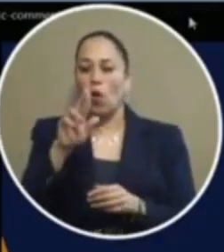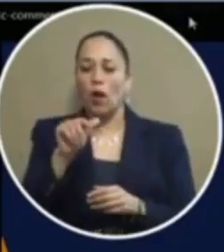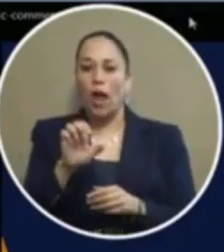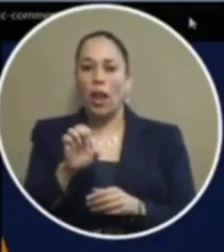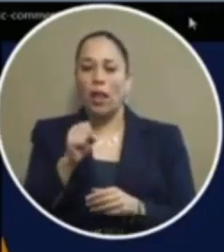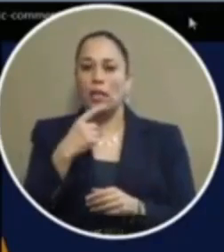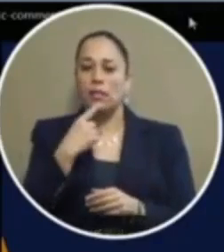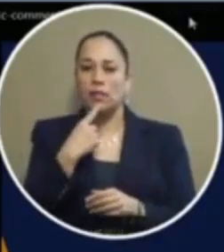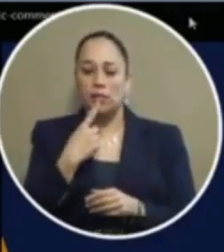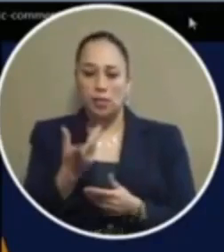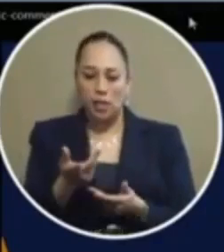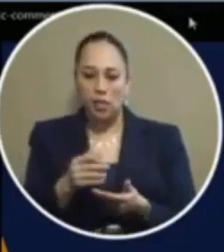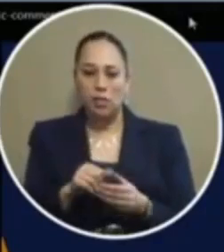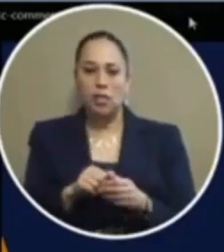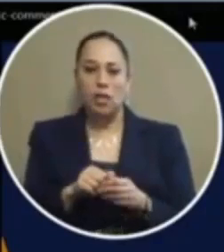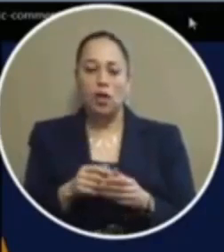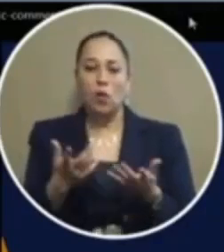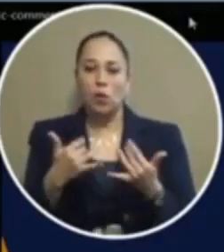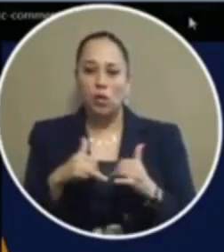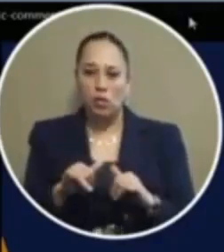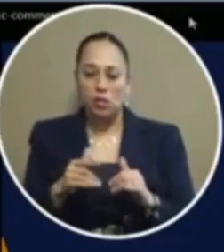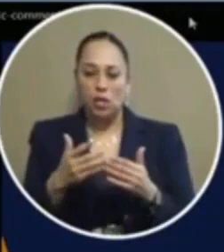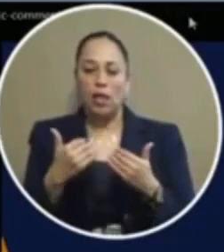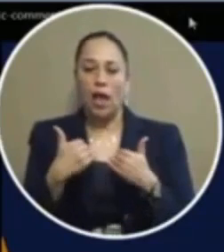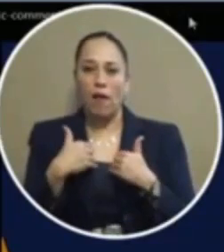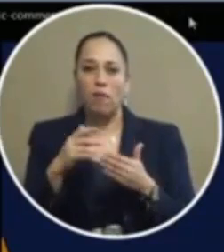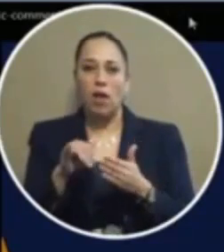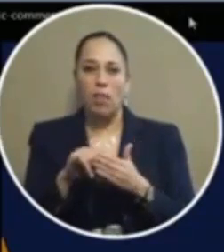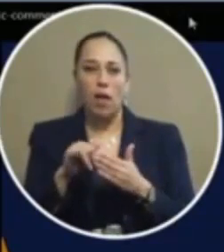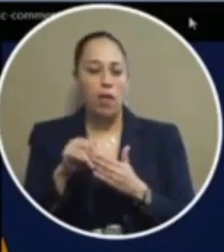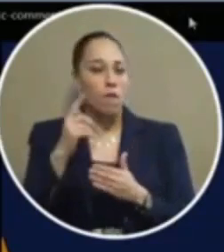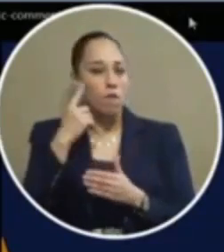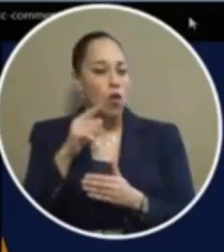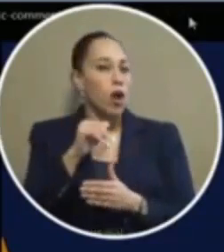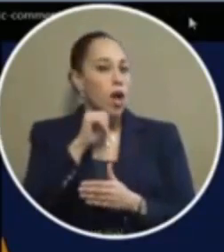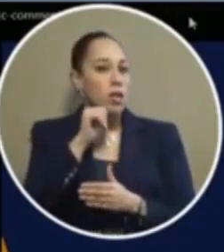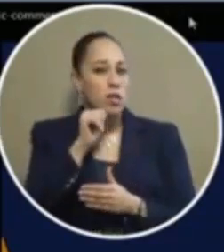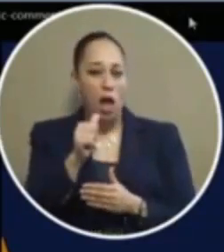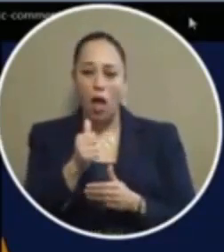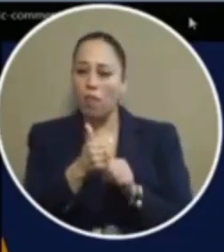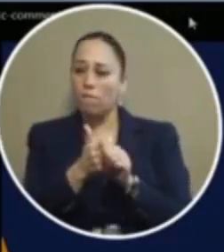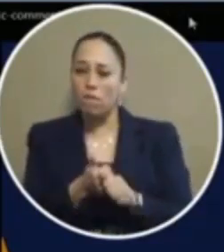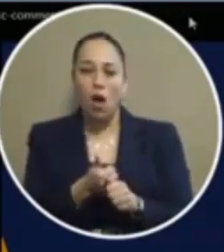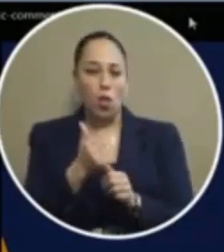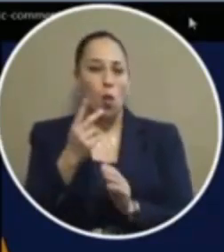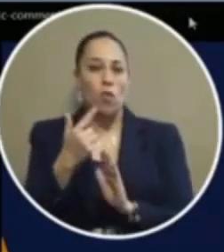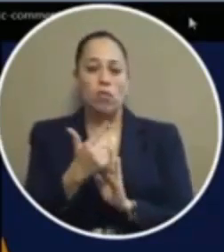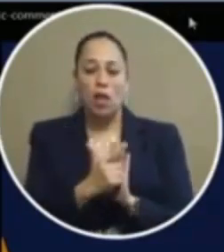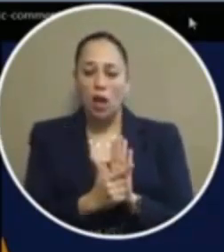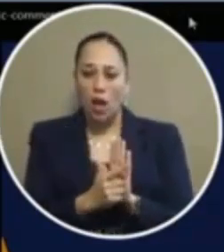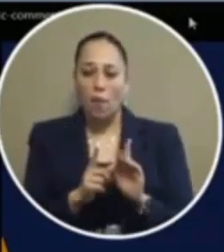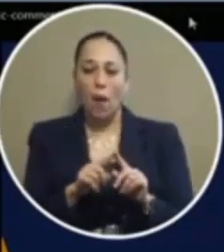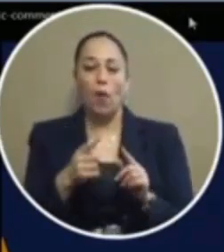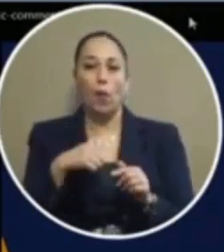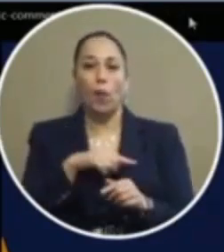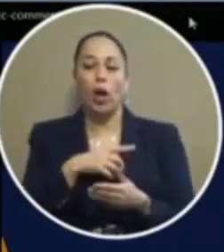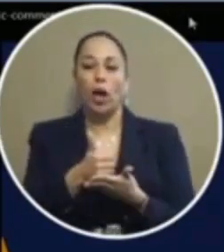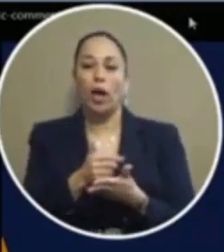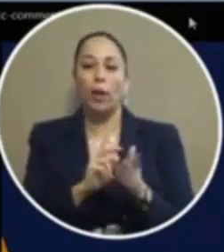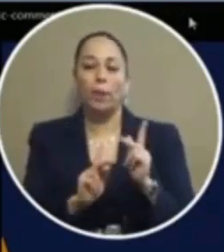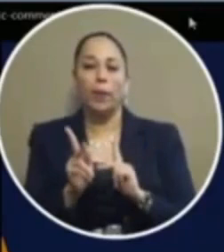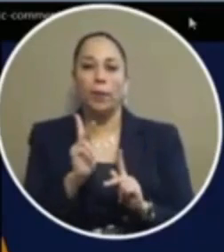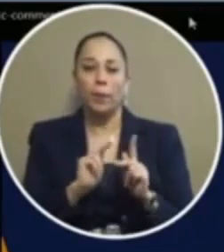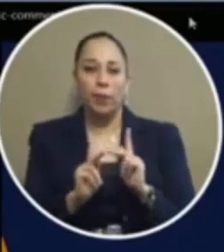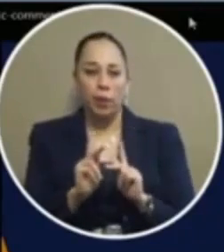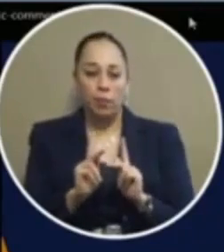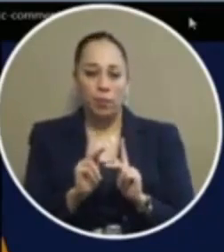said site and summon so we're still holding them accountable for for not following the law but we are helping people uh